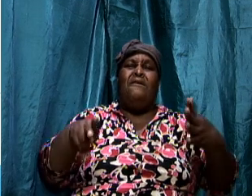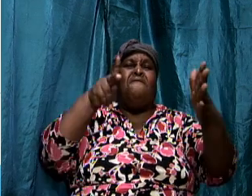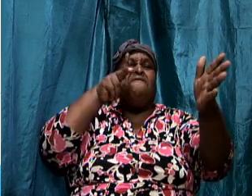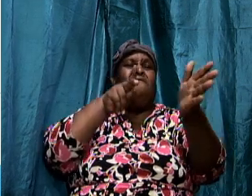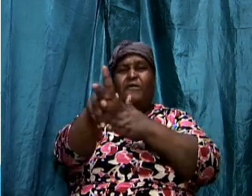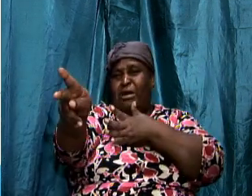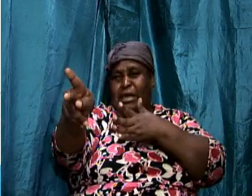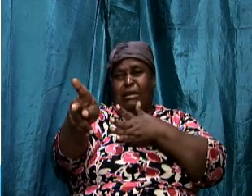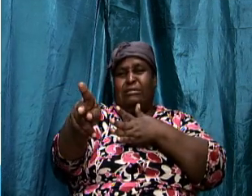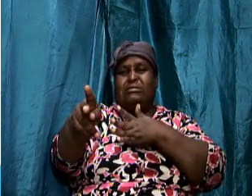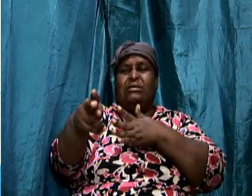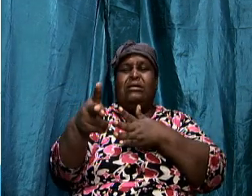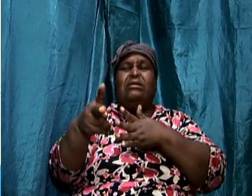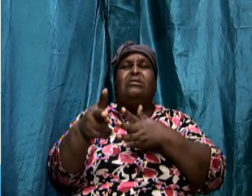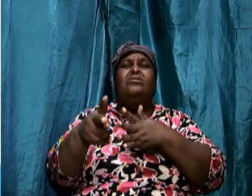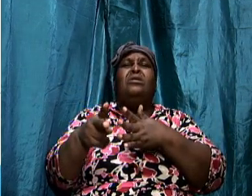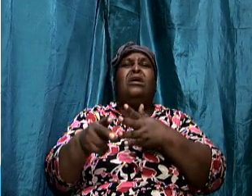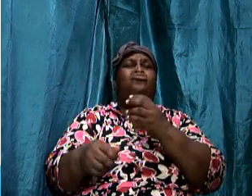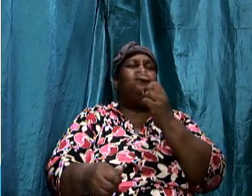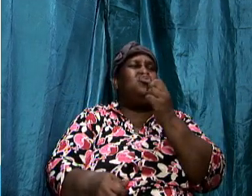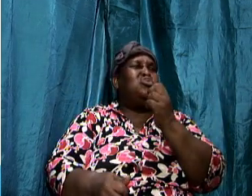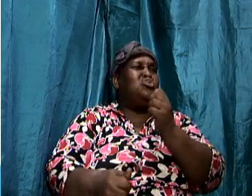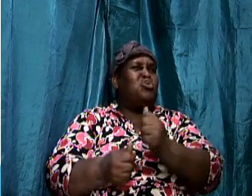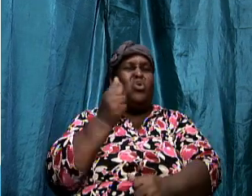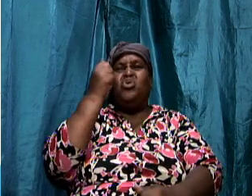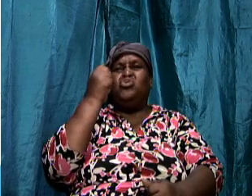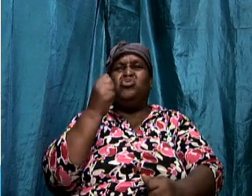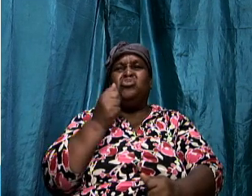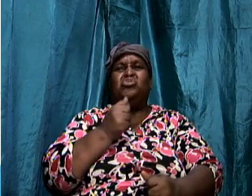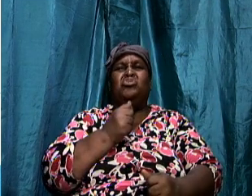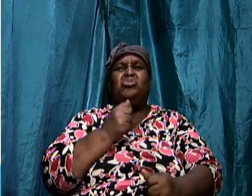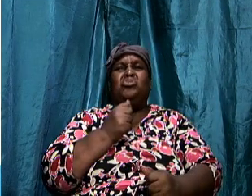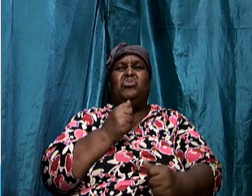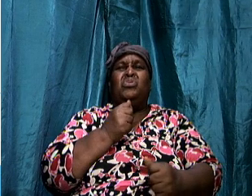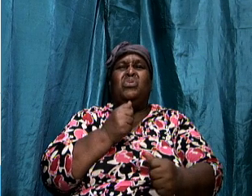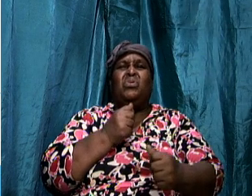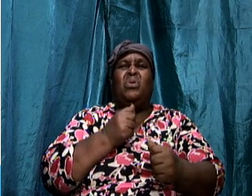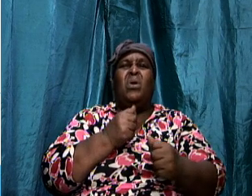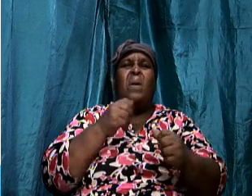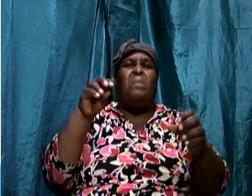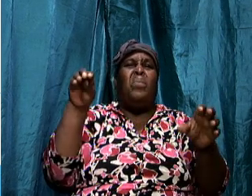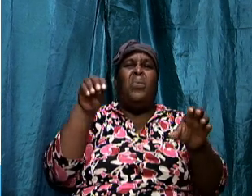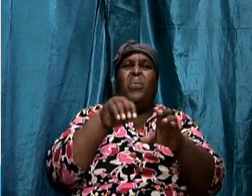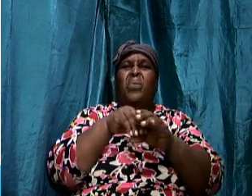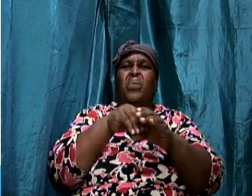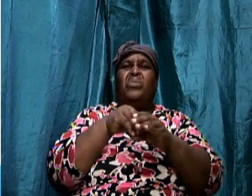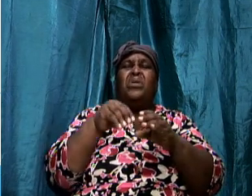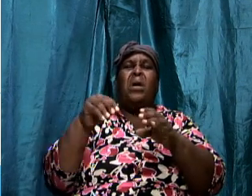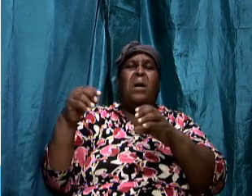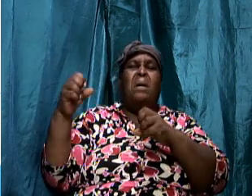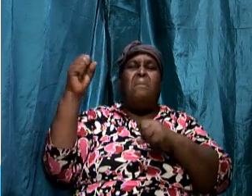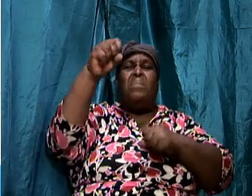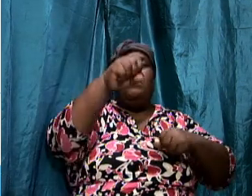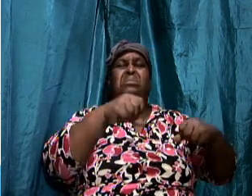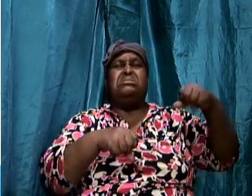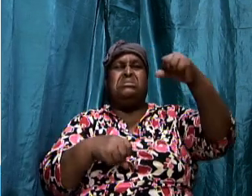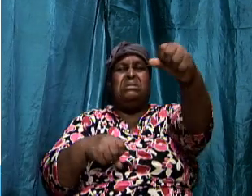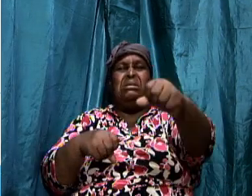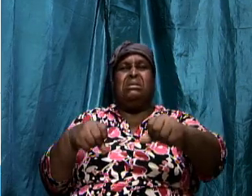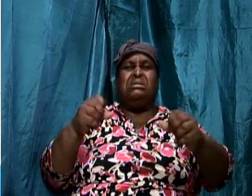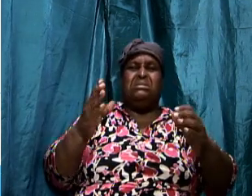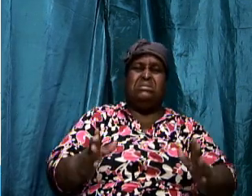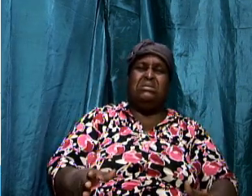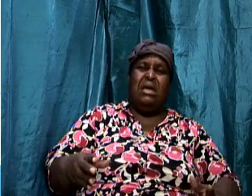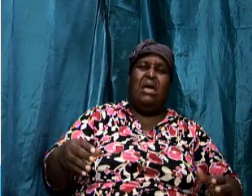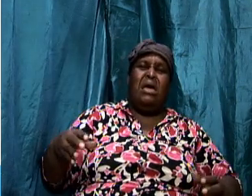and it was such that really both boxers or wrestlers